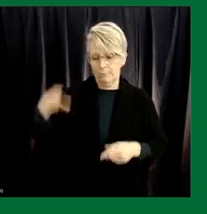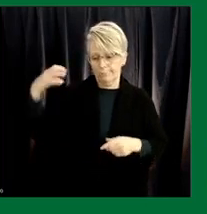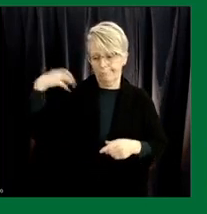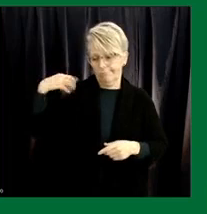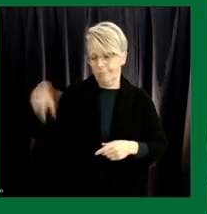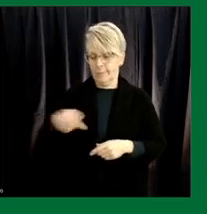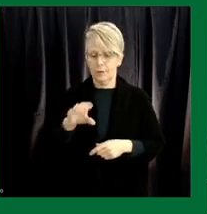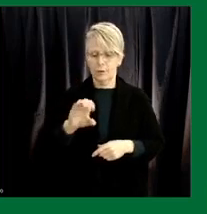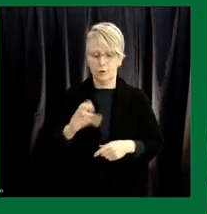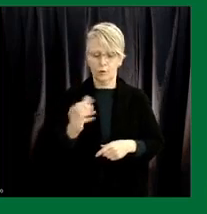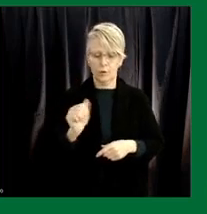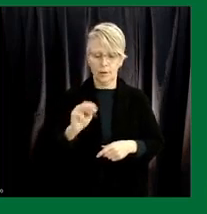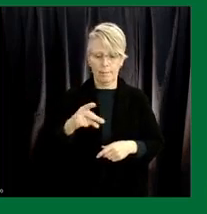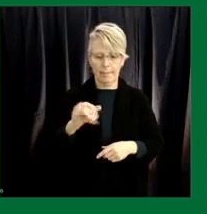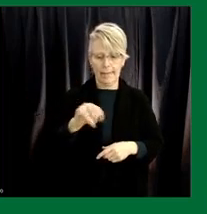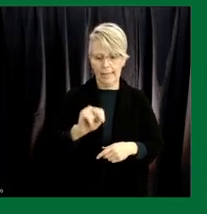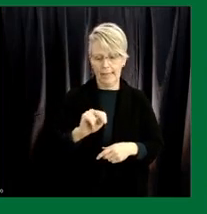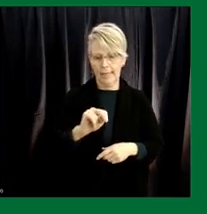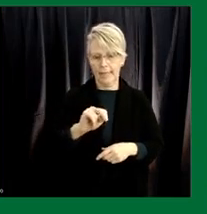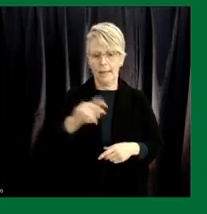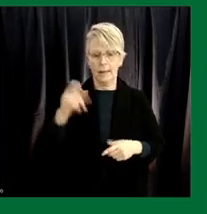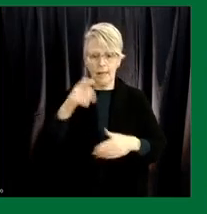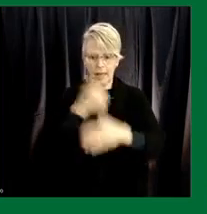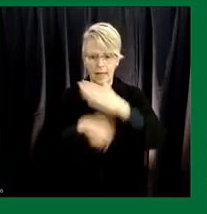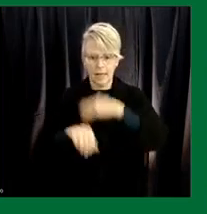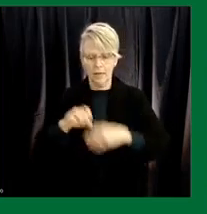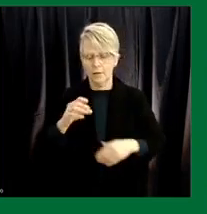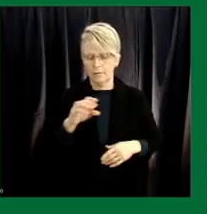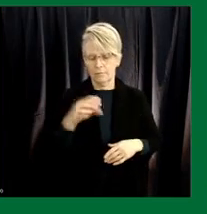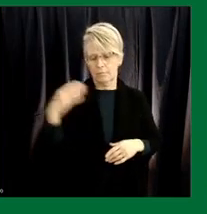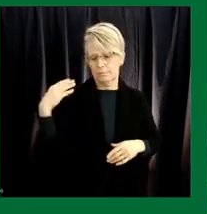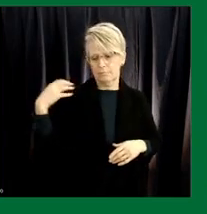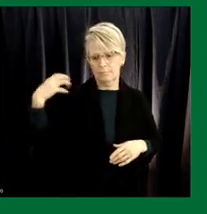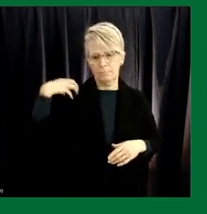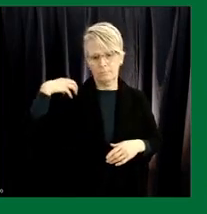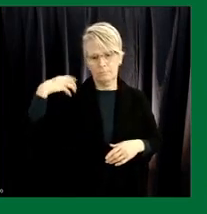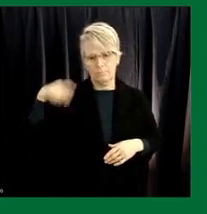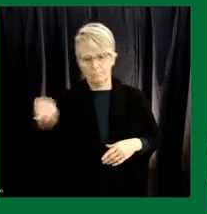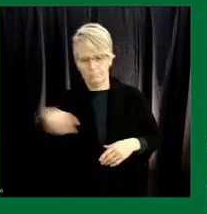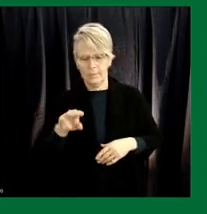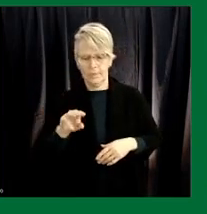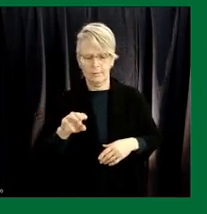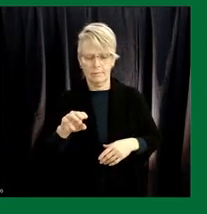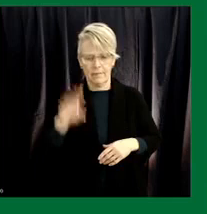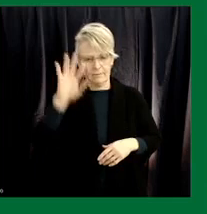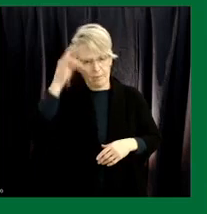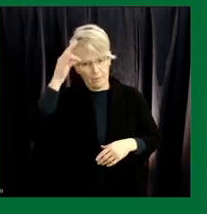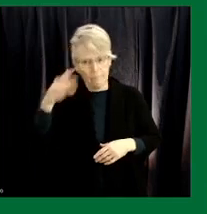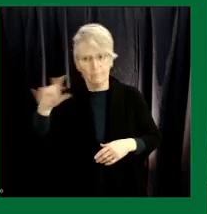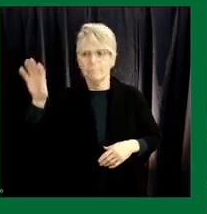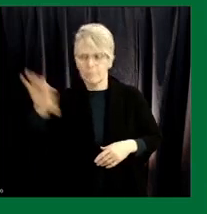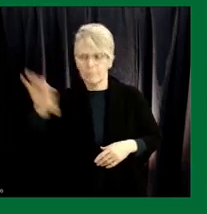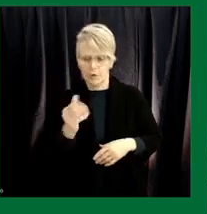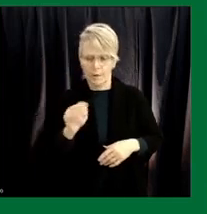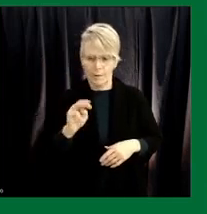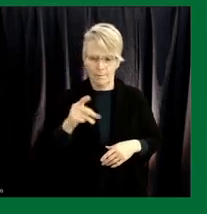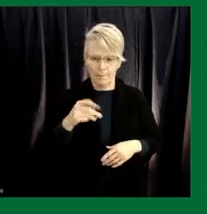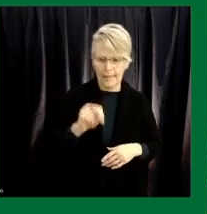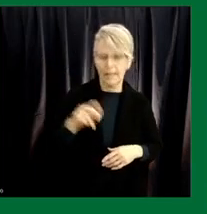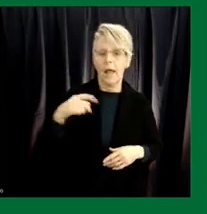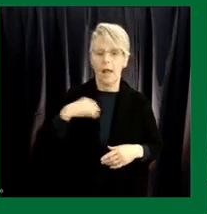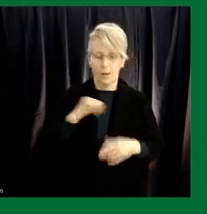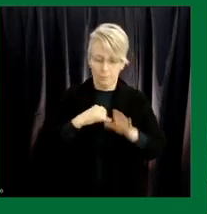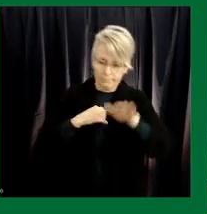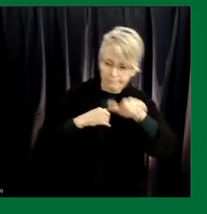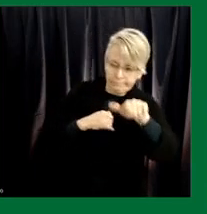under uh ultimately i believe under minister champaign's uh ministerial responsibility i as well have have reached out uh mentioned